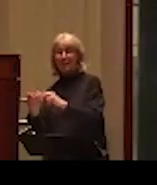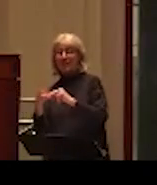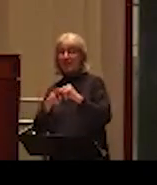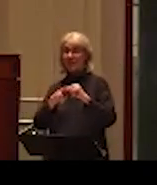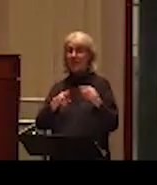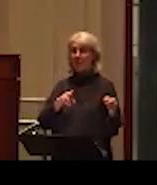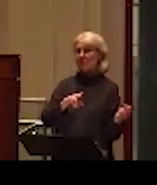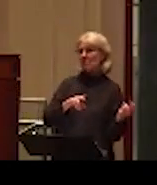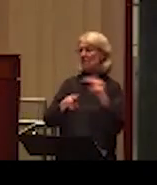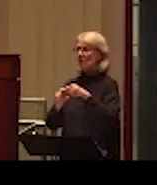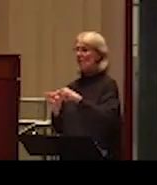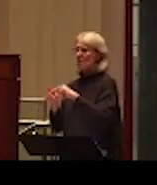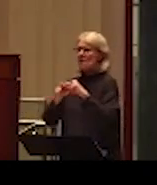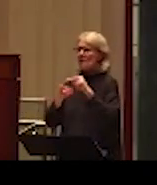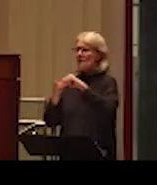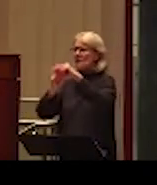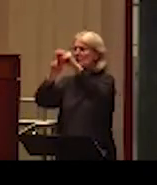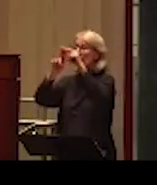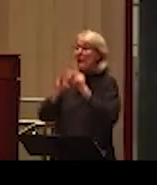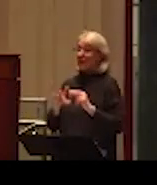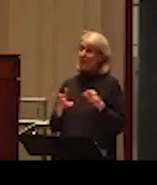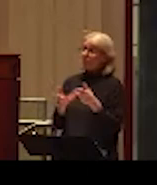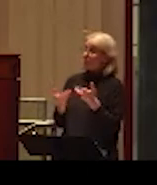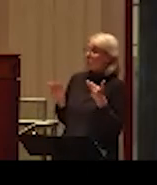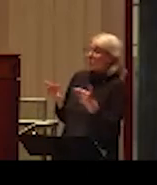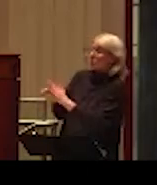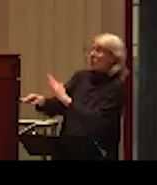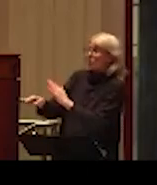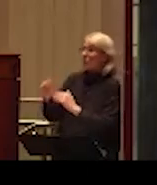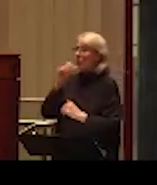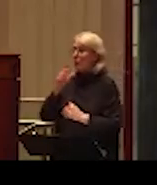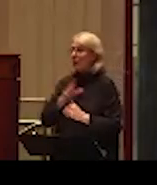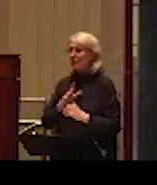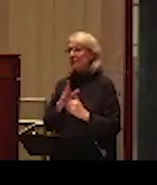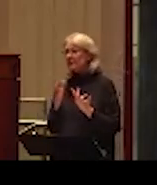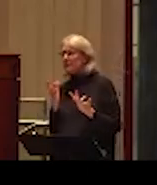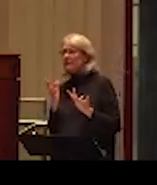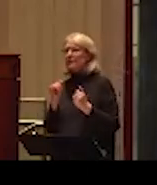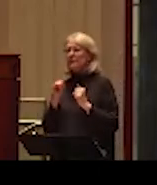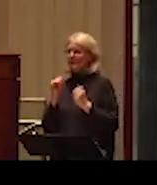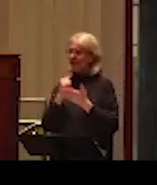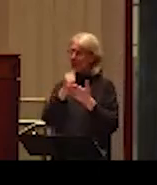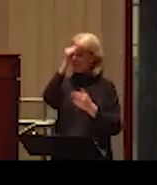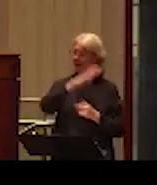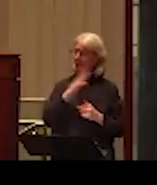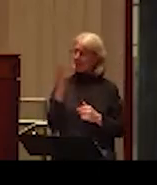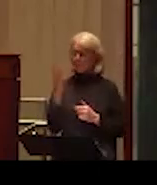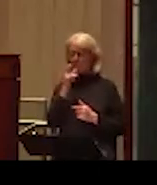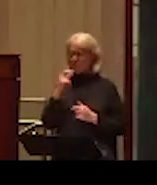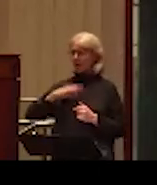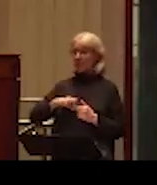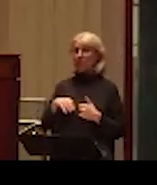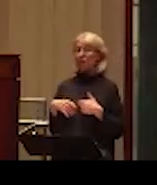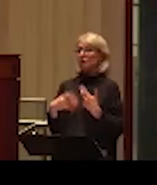lead to the abuse and actually homicide of women. So if we try to actually address issue of men's victimization and